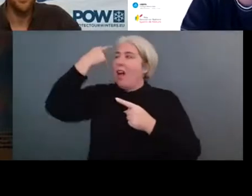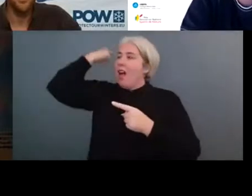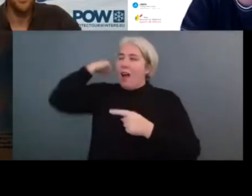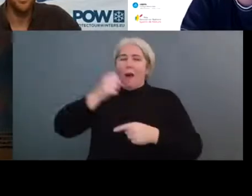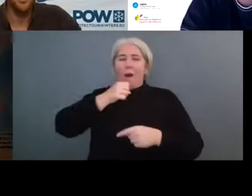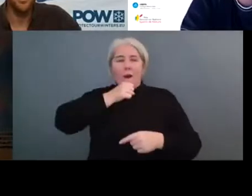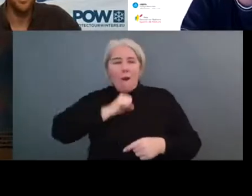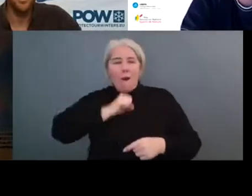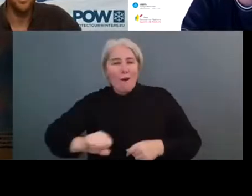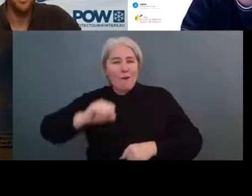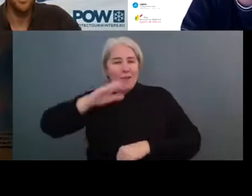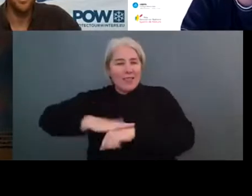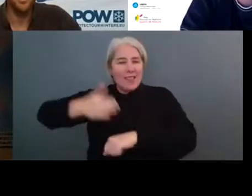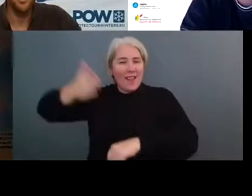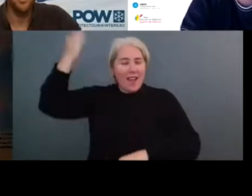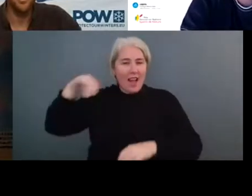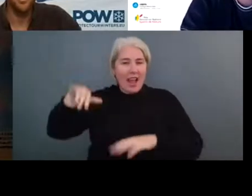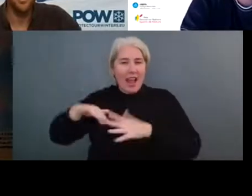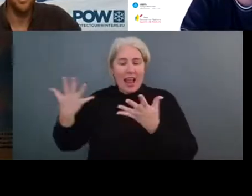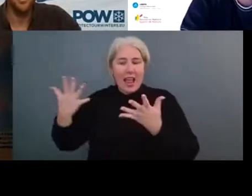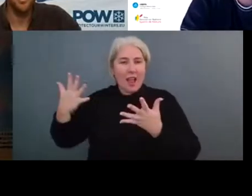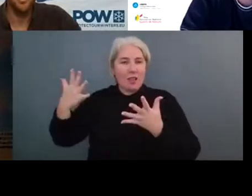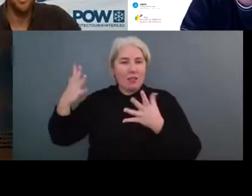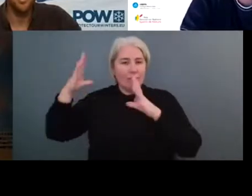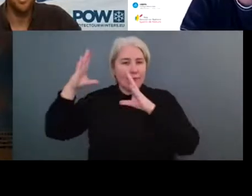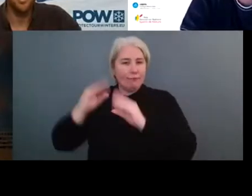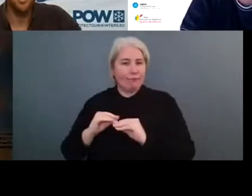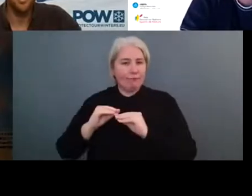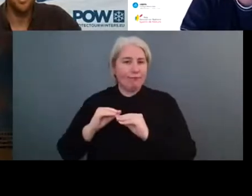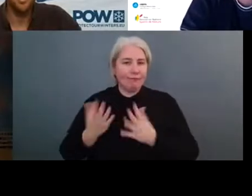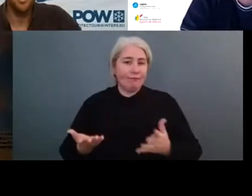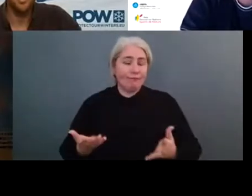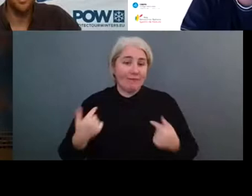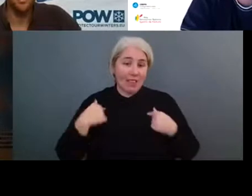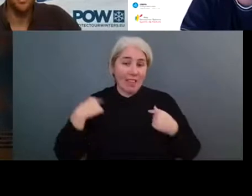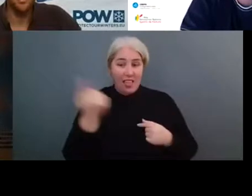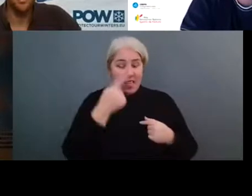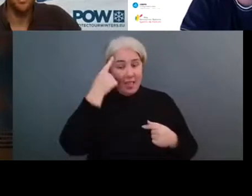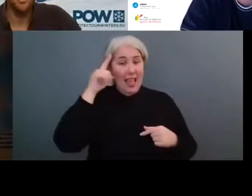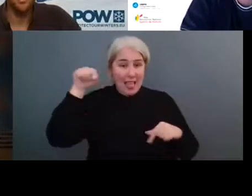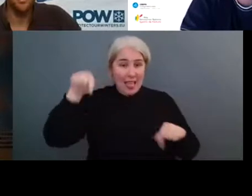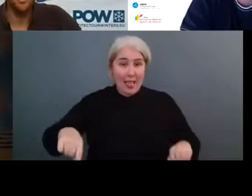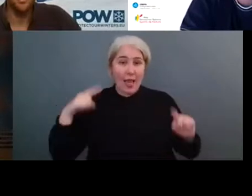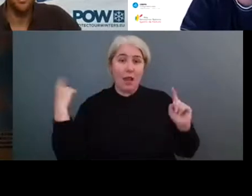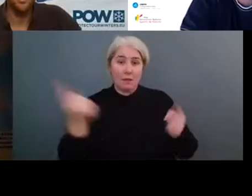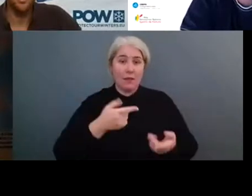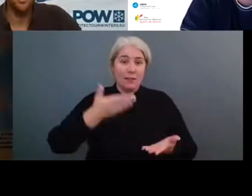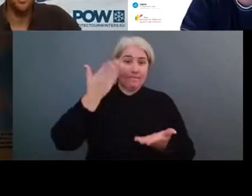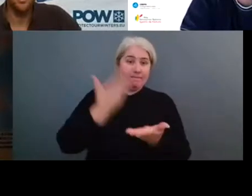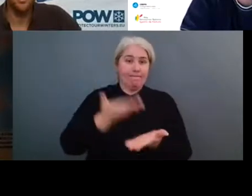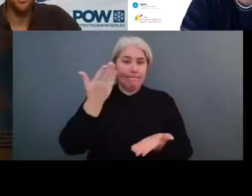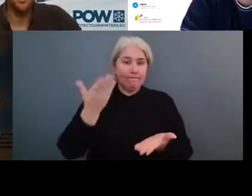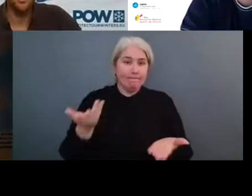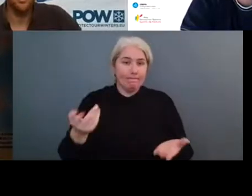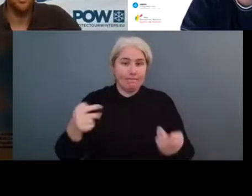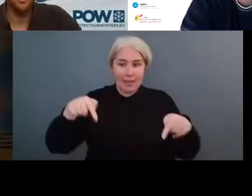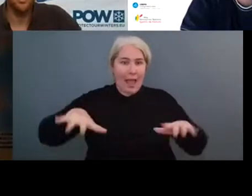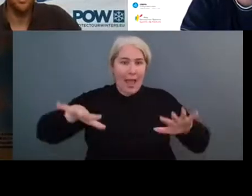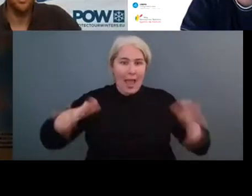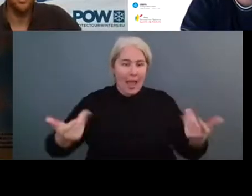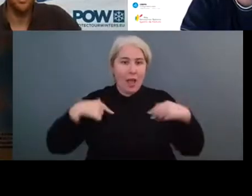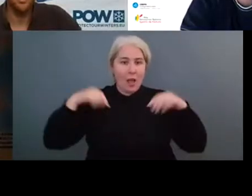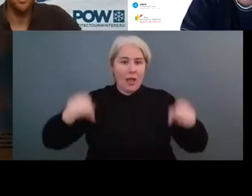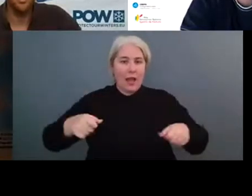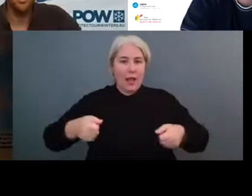is that we simply acknowledge the fact that it's happening and we discuss what we are going to to do about it. My last